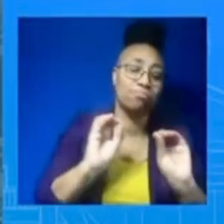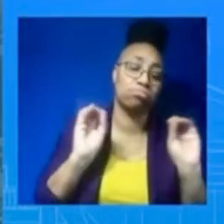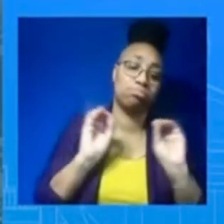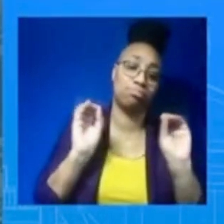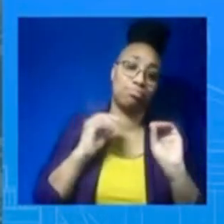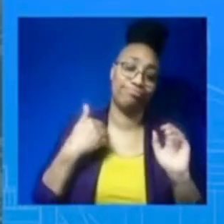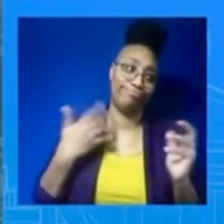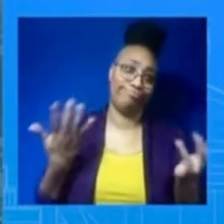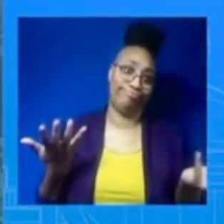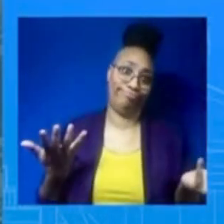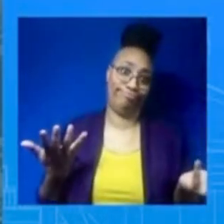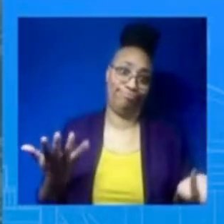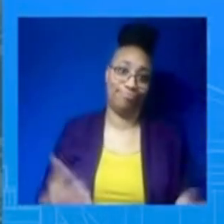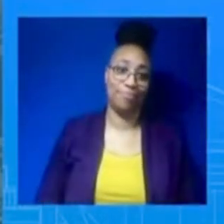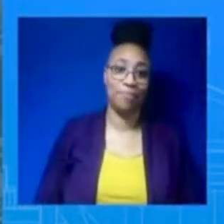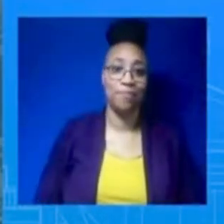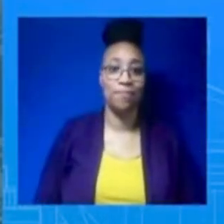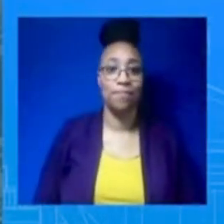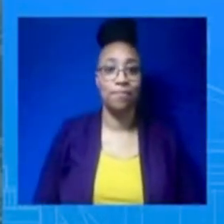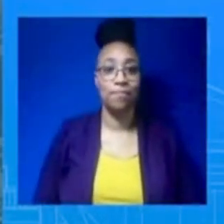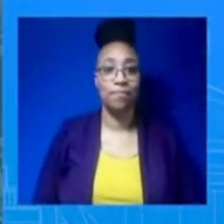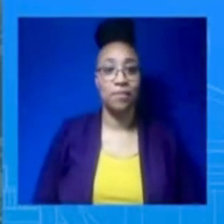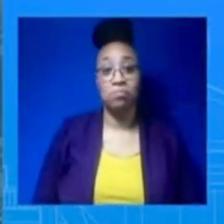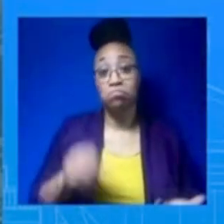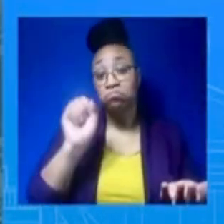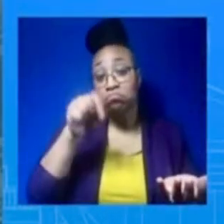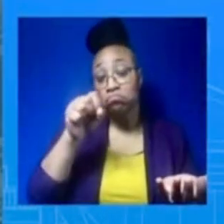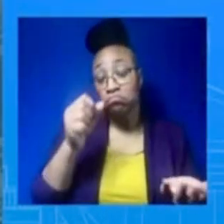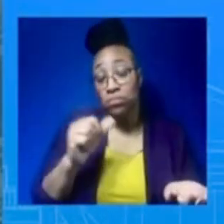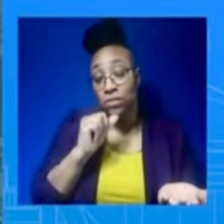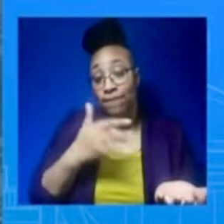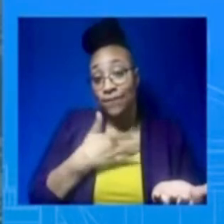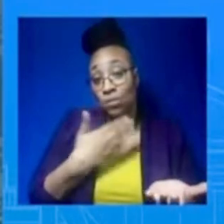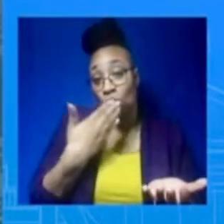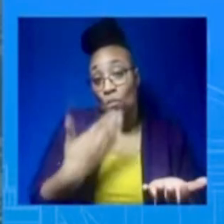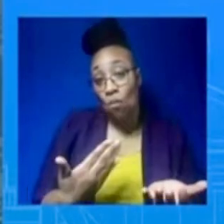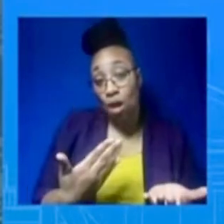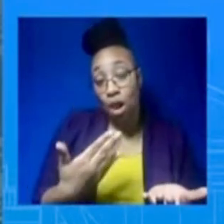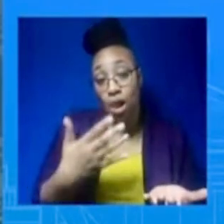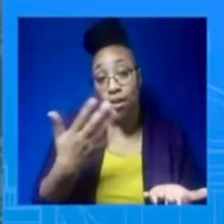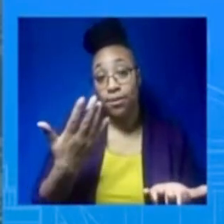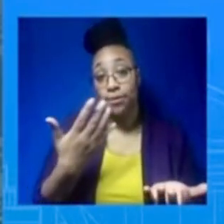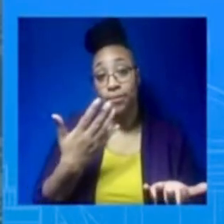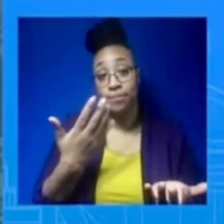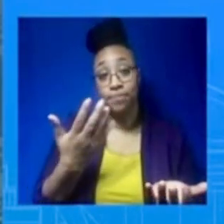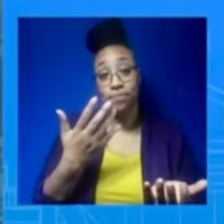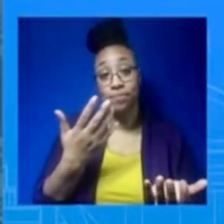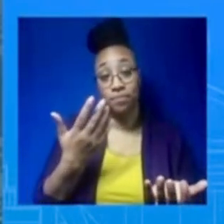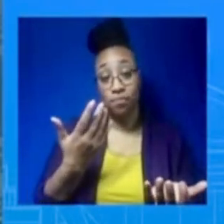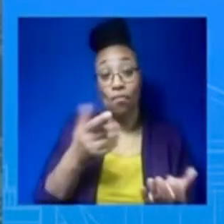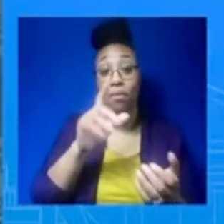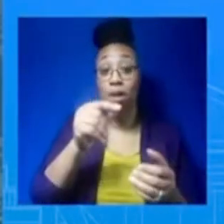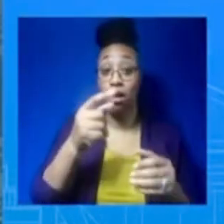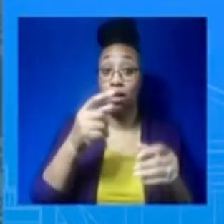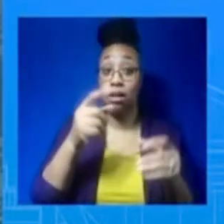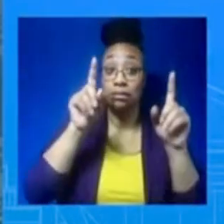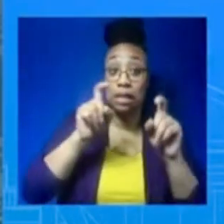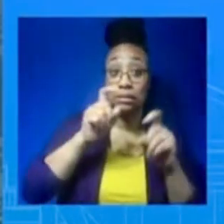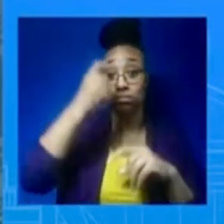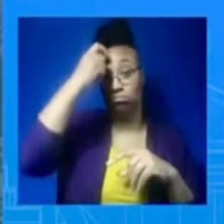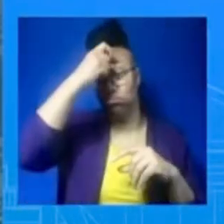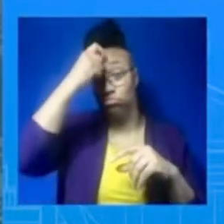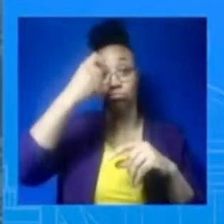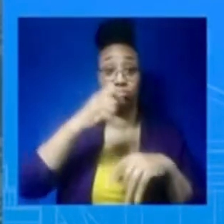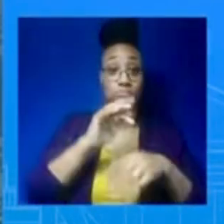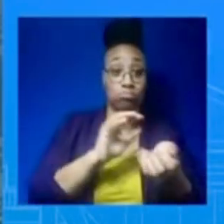It is not COVID. And her trip to Indiana that was supposed to happen today will be rescheduled at a later date. And I'll leave it there. Okay, obviously, we hope